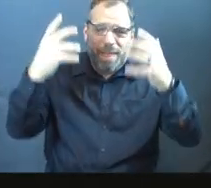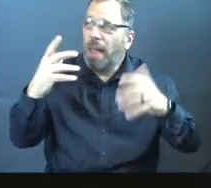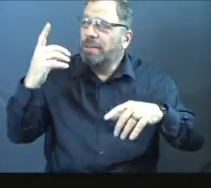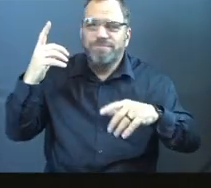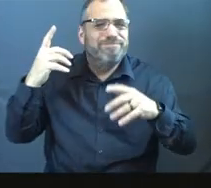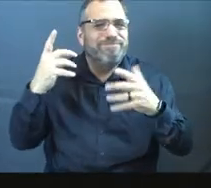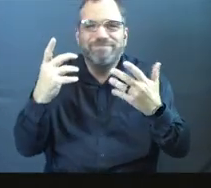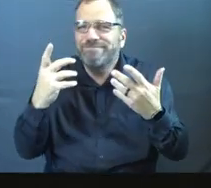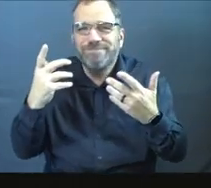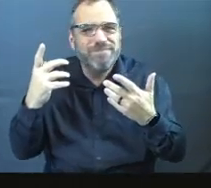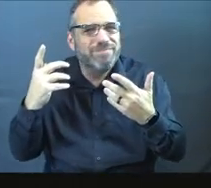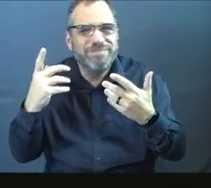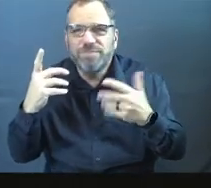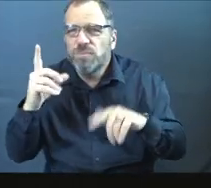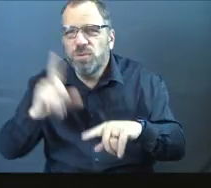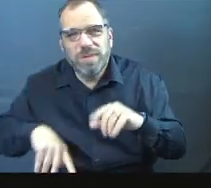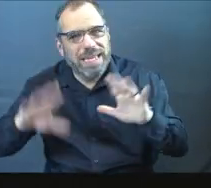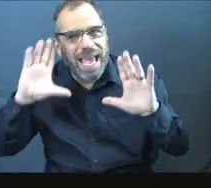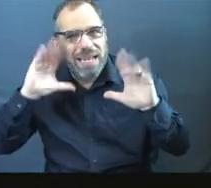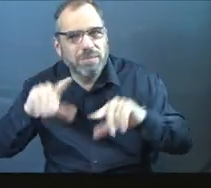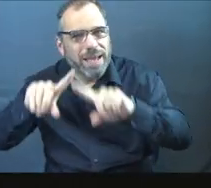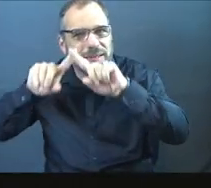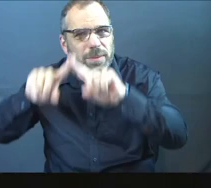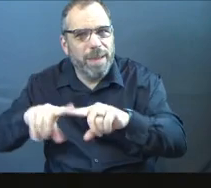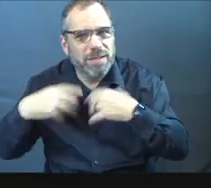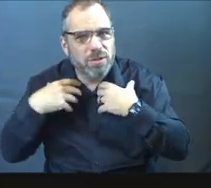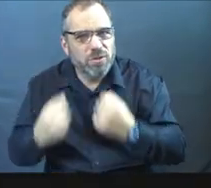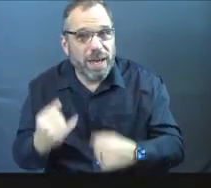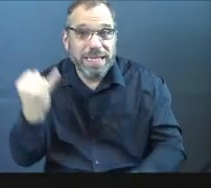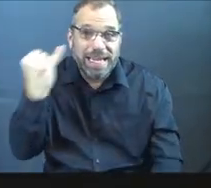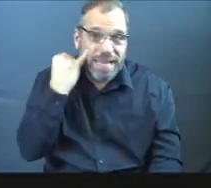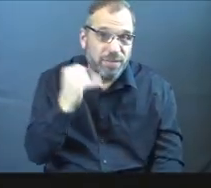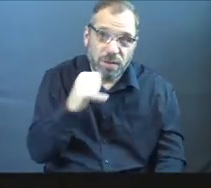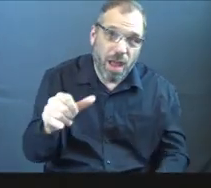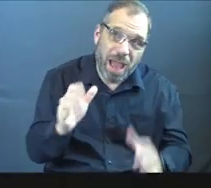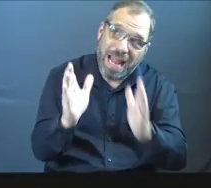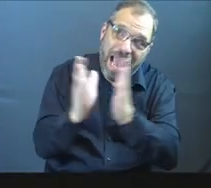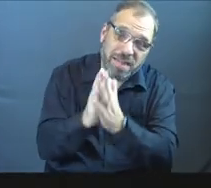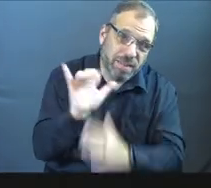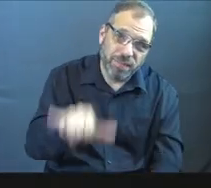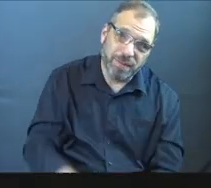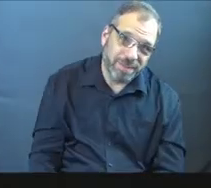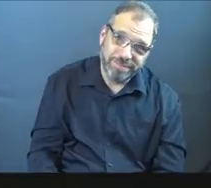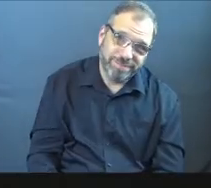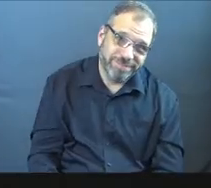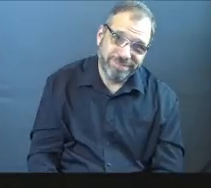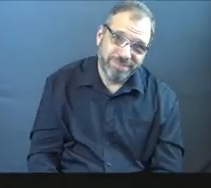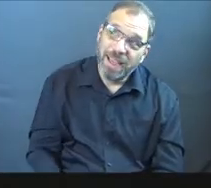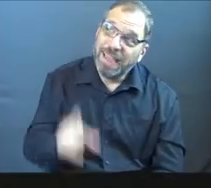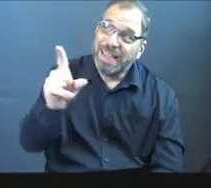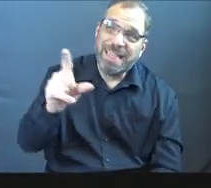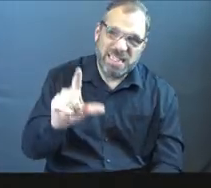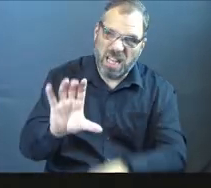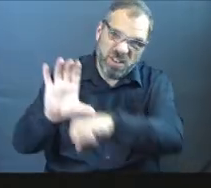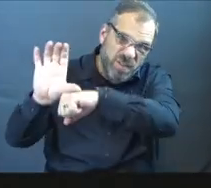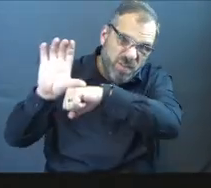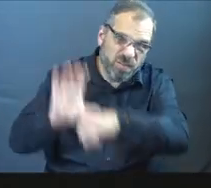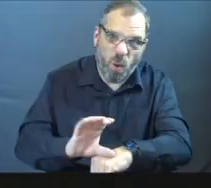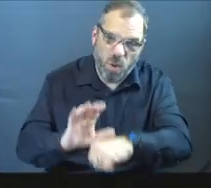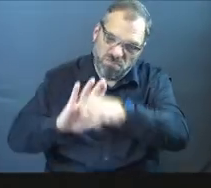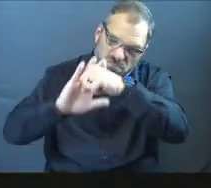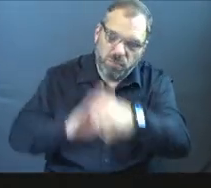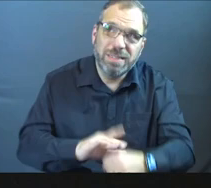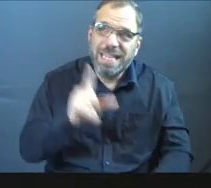But you can't expect dependence and strength from the Lord if you're not going to him and asking for it. Our God is not a forceful and